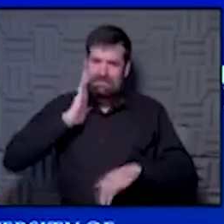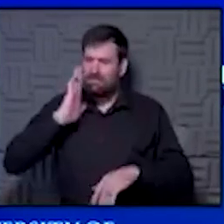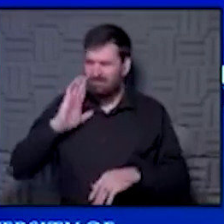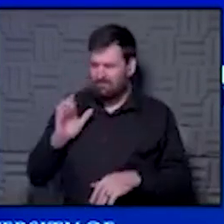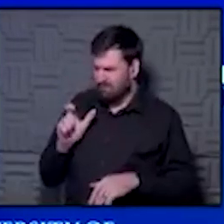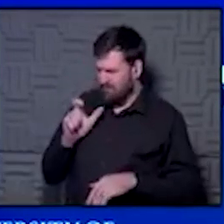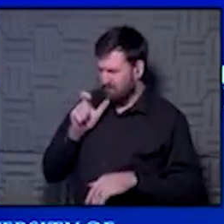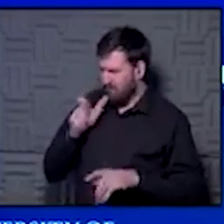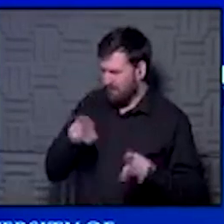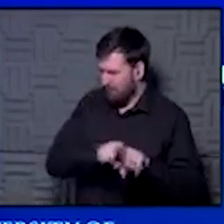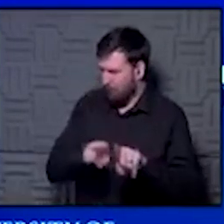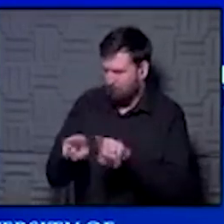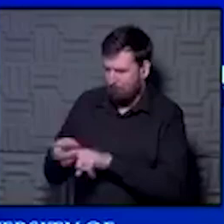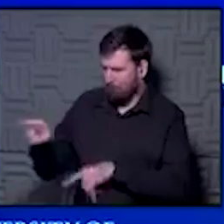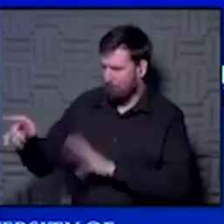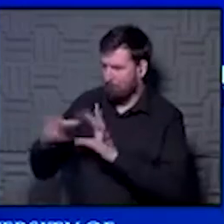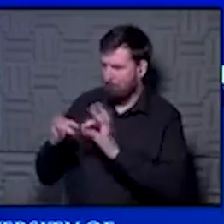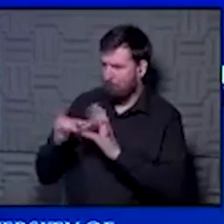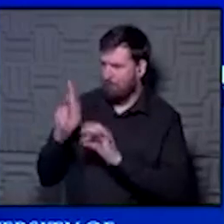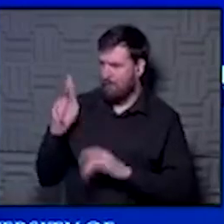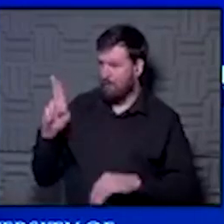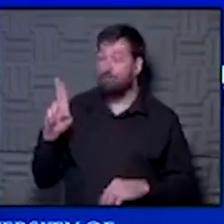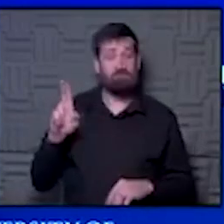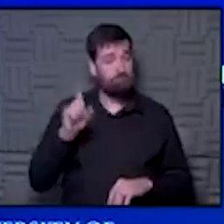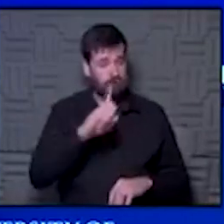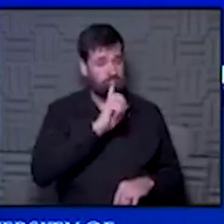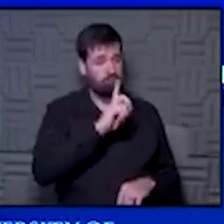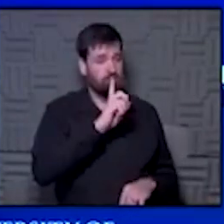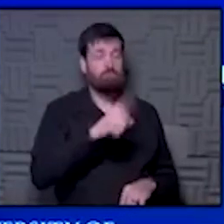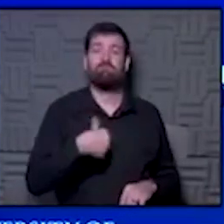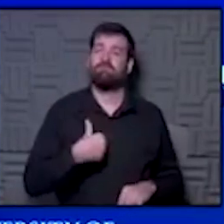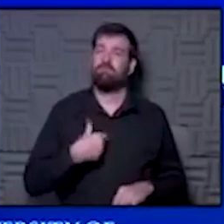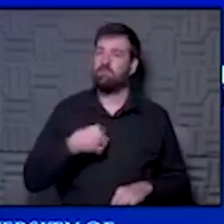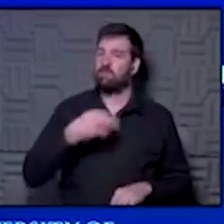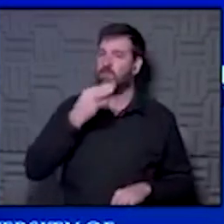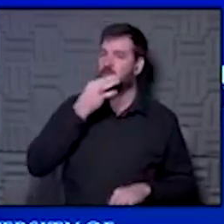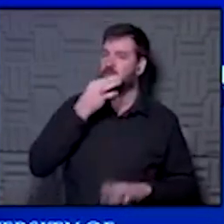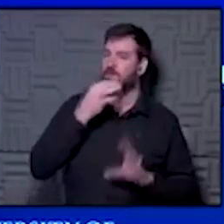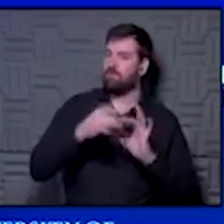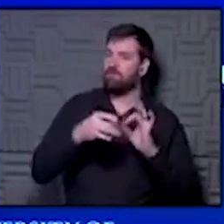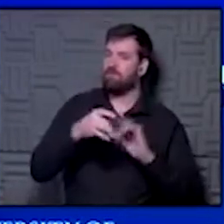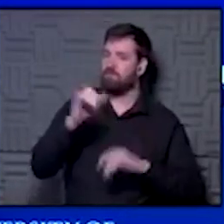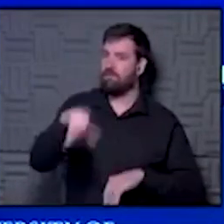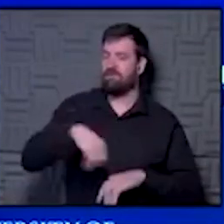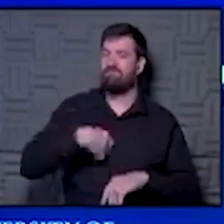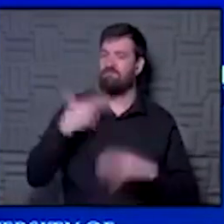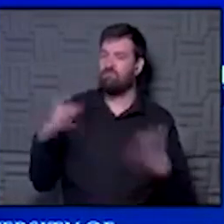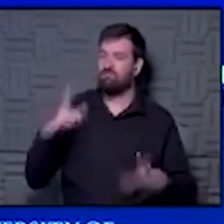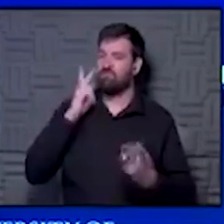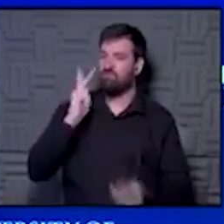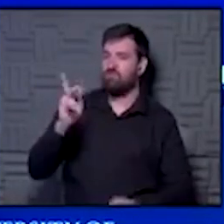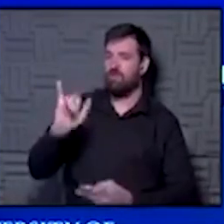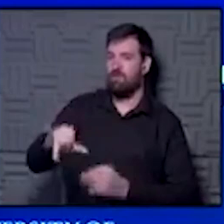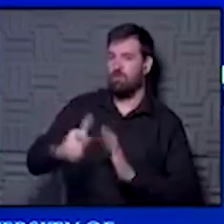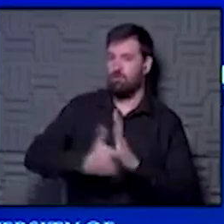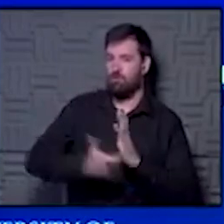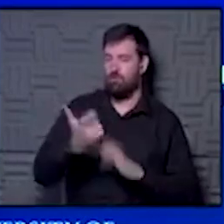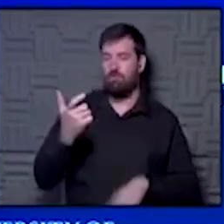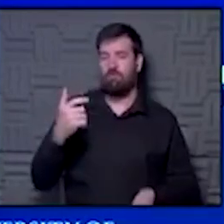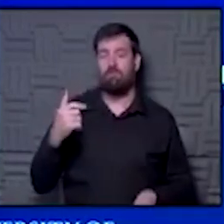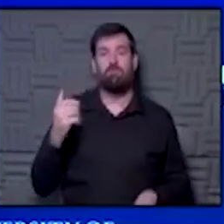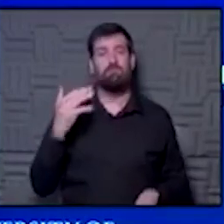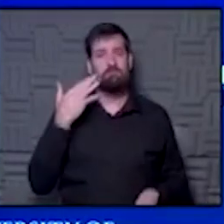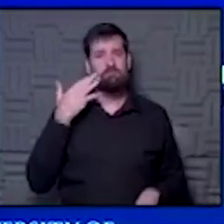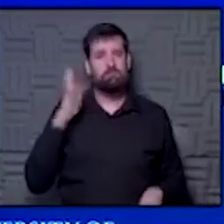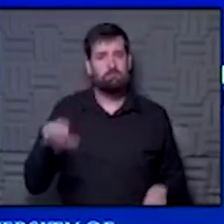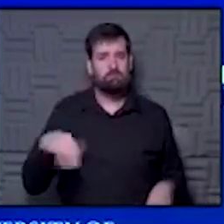inconsistent with what you're saying at KU. You bet. Let's talk about that because I was going to get to that very point anyway because I saw that article. And I do know, you we have